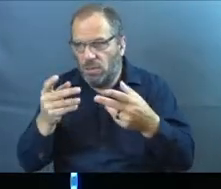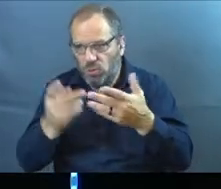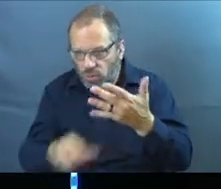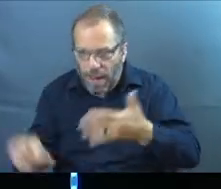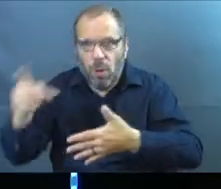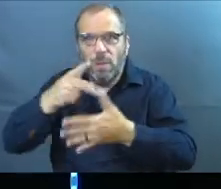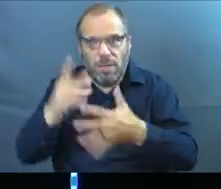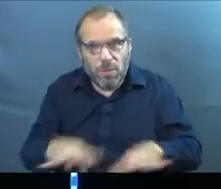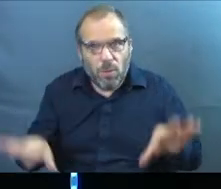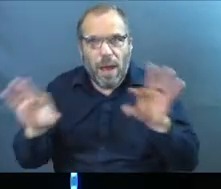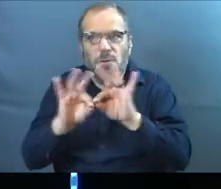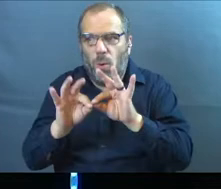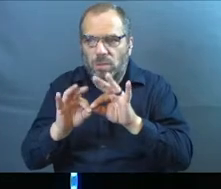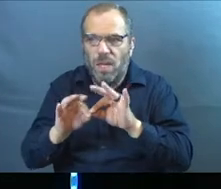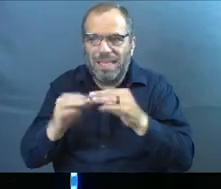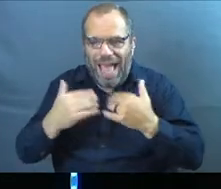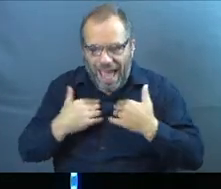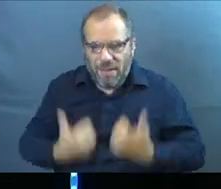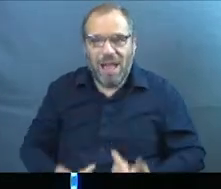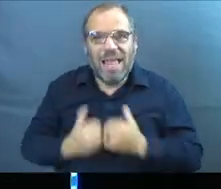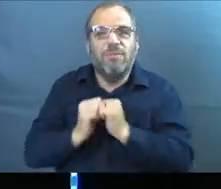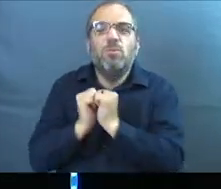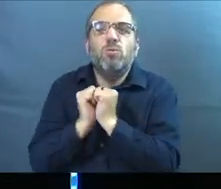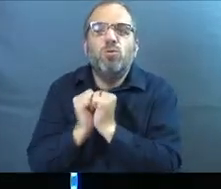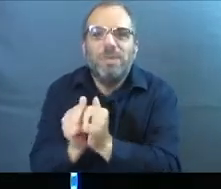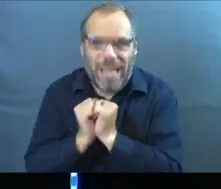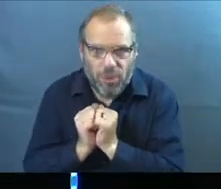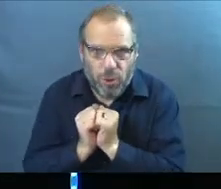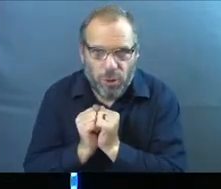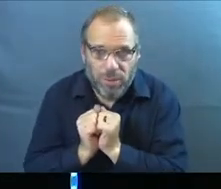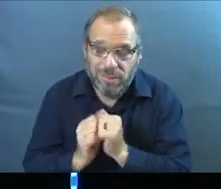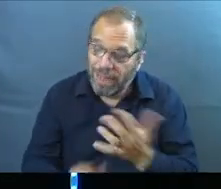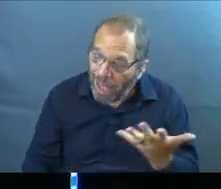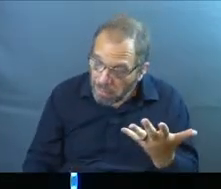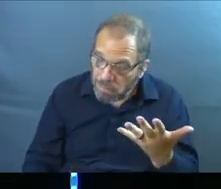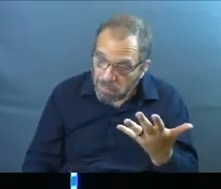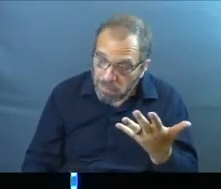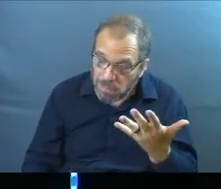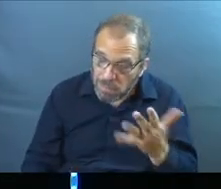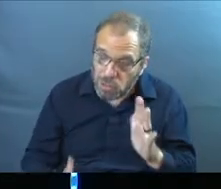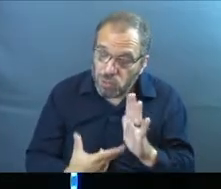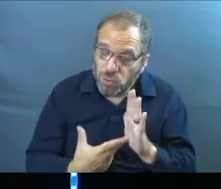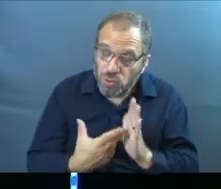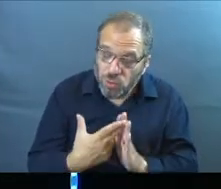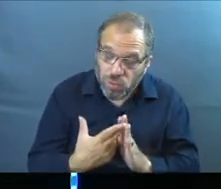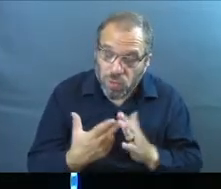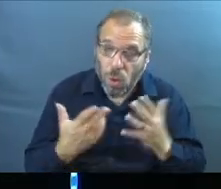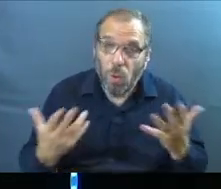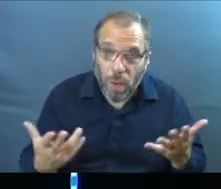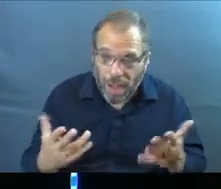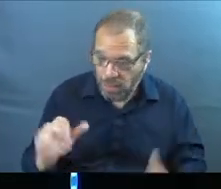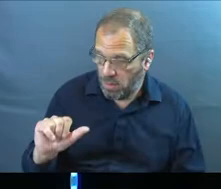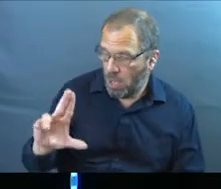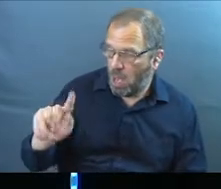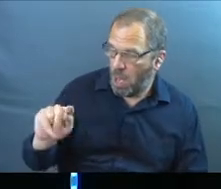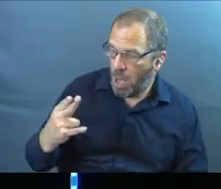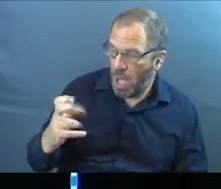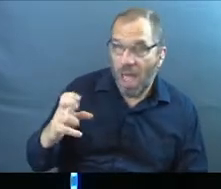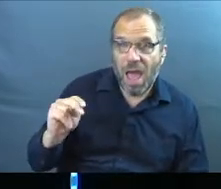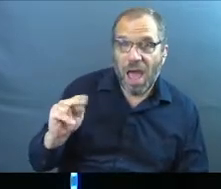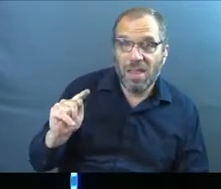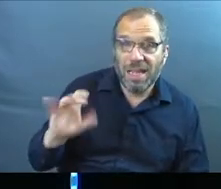one another, to do life together. And the truth is today, authentic community,